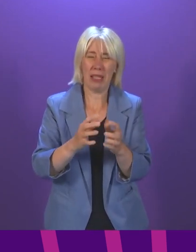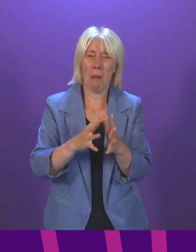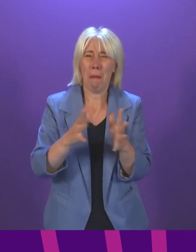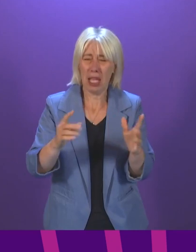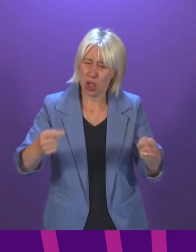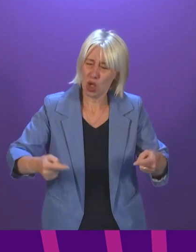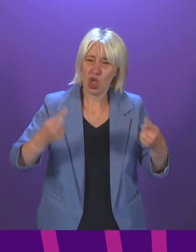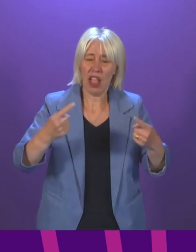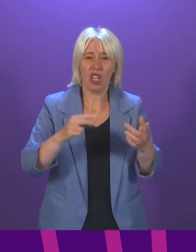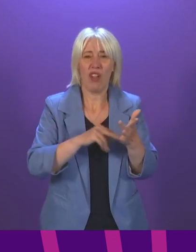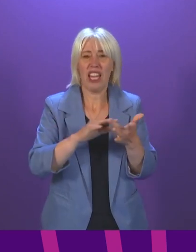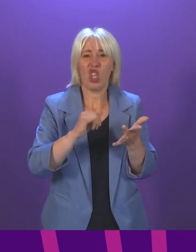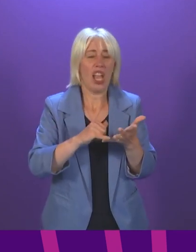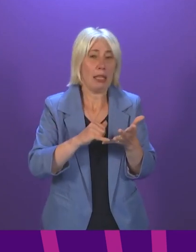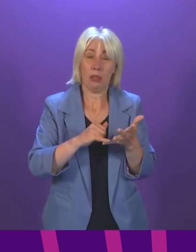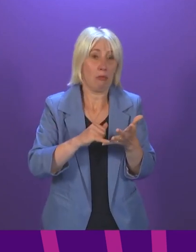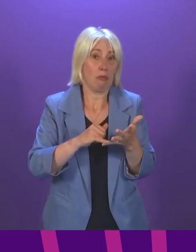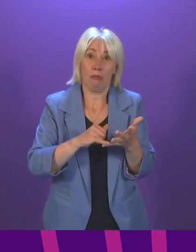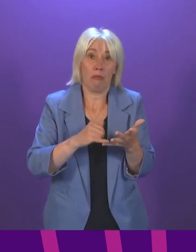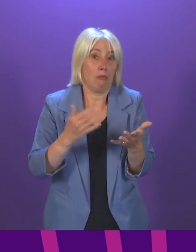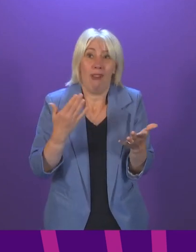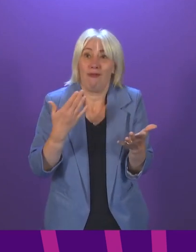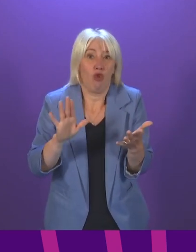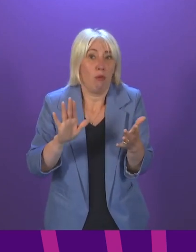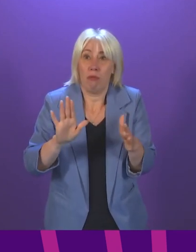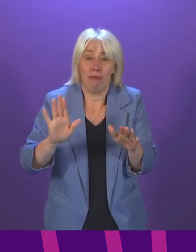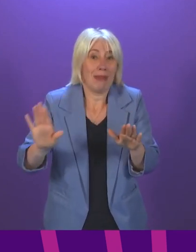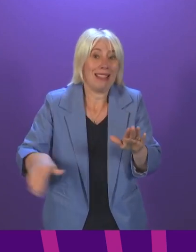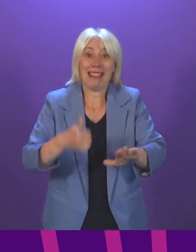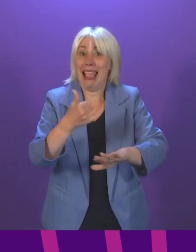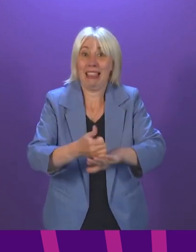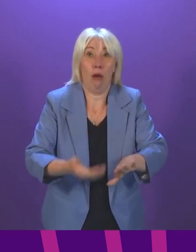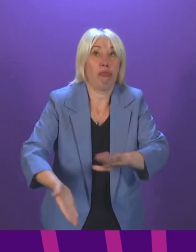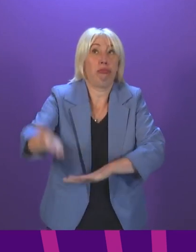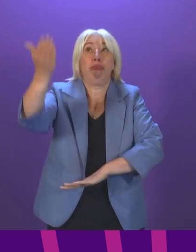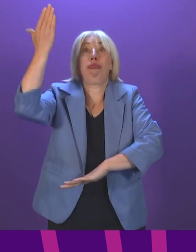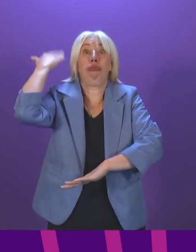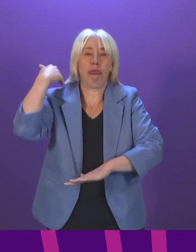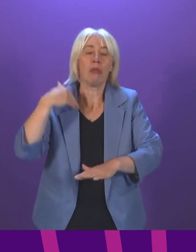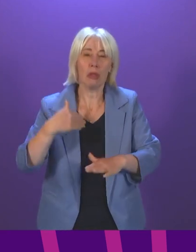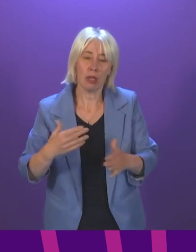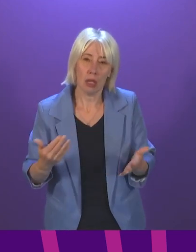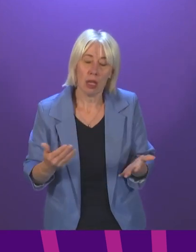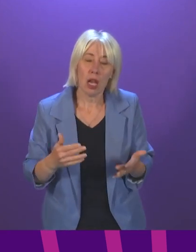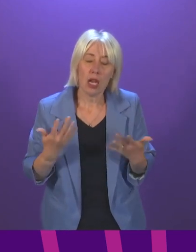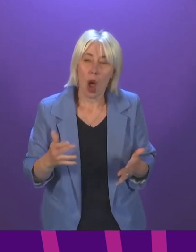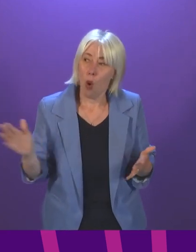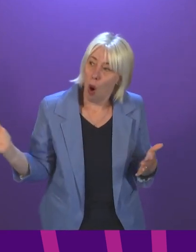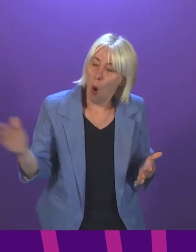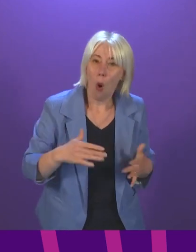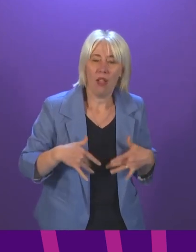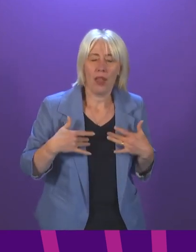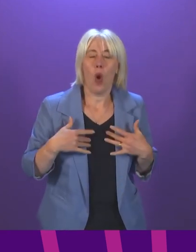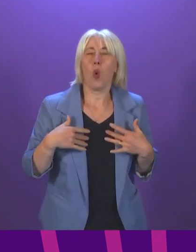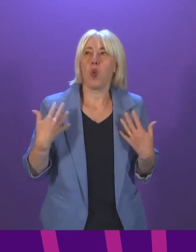conditions for our national health service probably since the national health service was created. And that is being felt acutely in